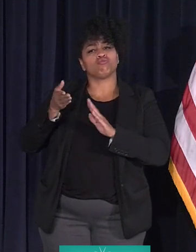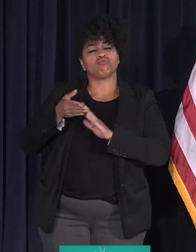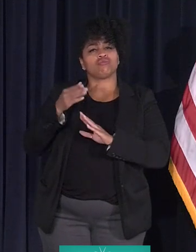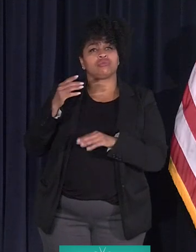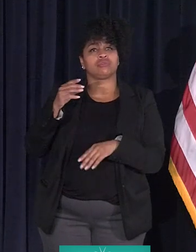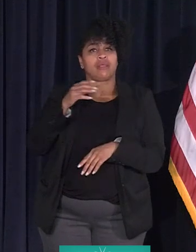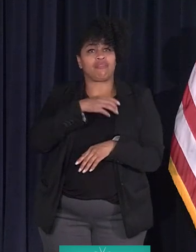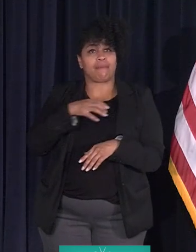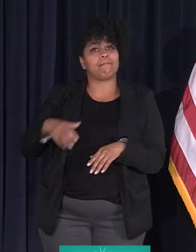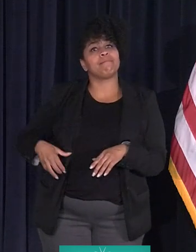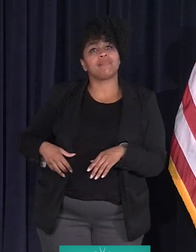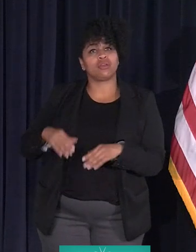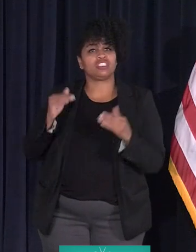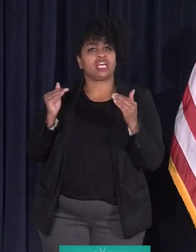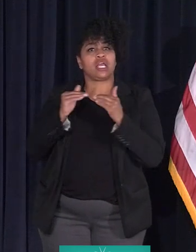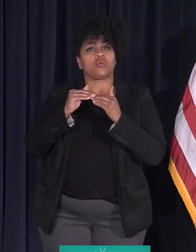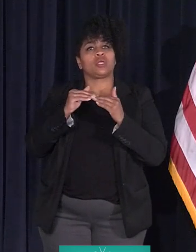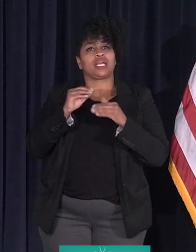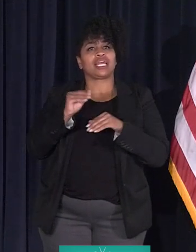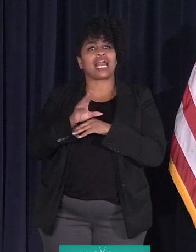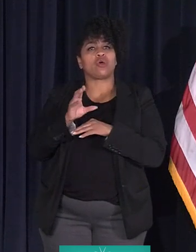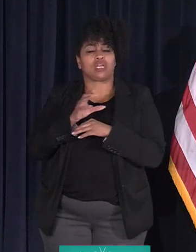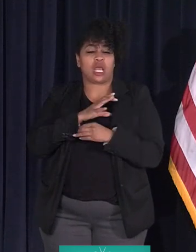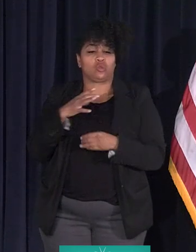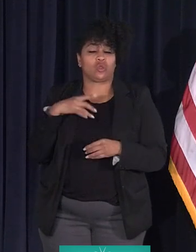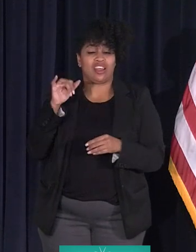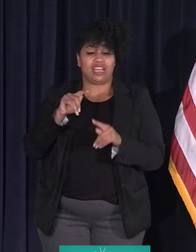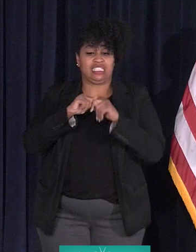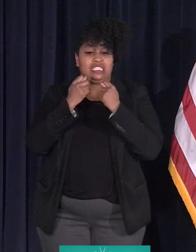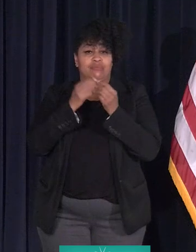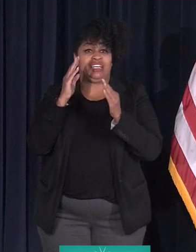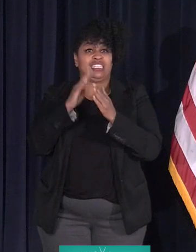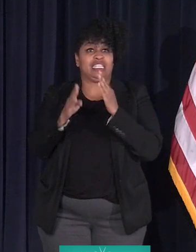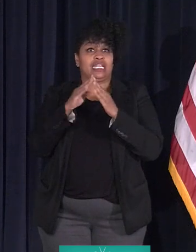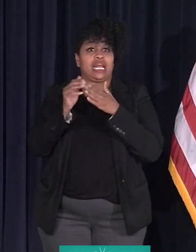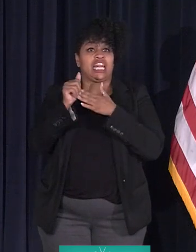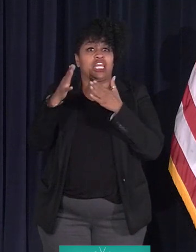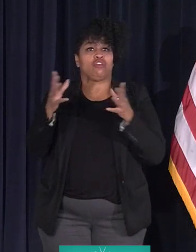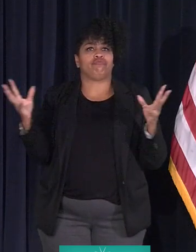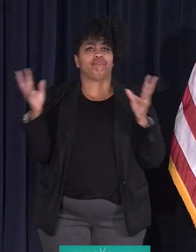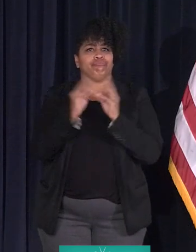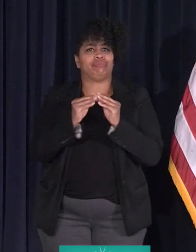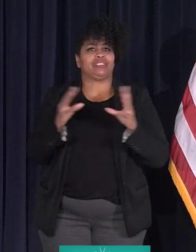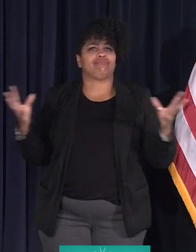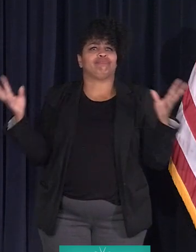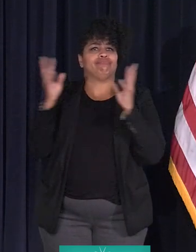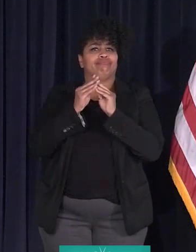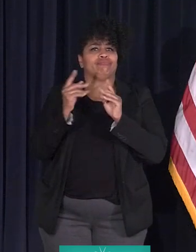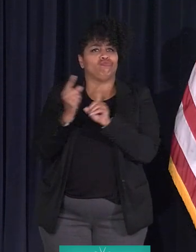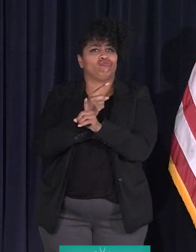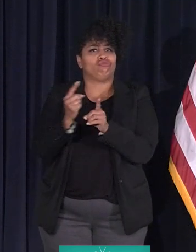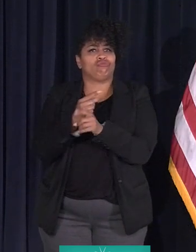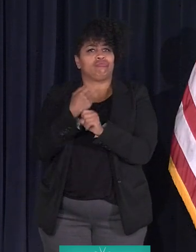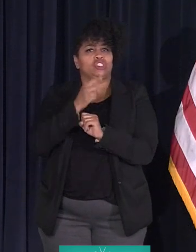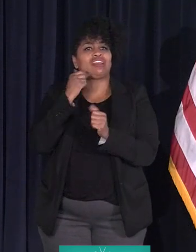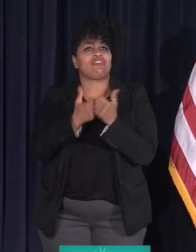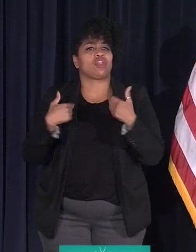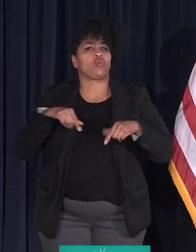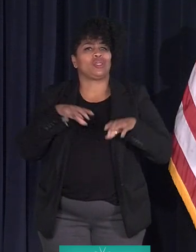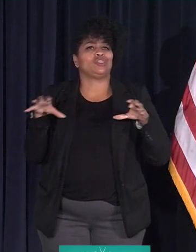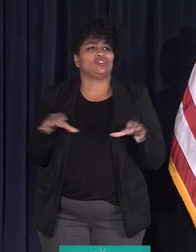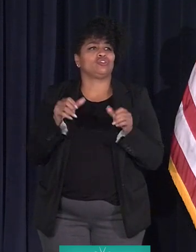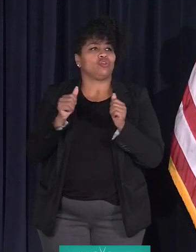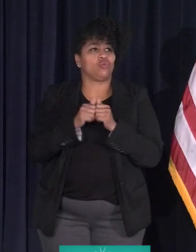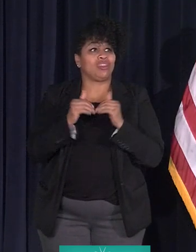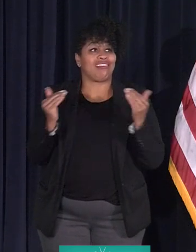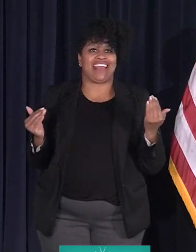This council is a team of city leaders who meet regularly to ensure that every single thing we do is done